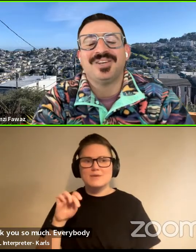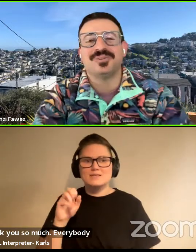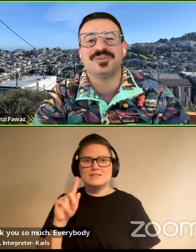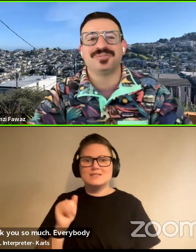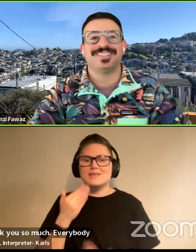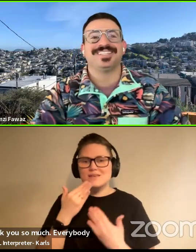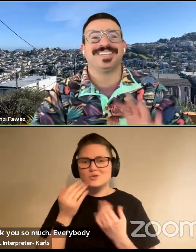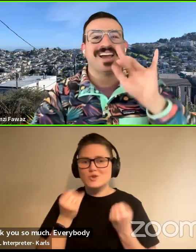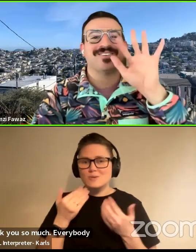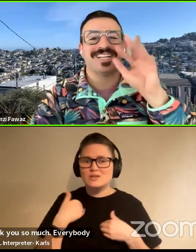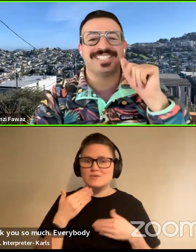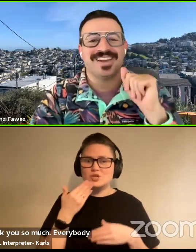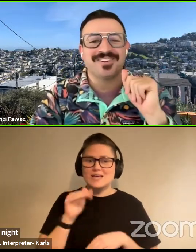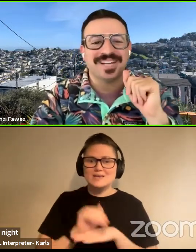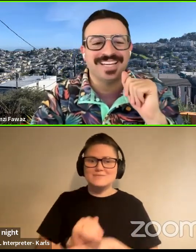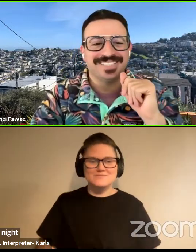night. Thank you. Have a great day, everybody.